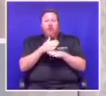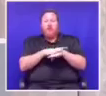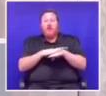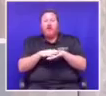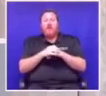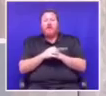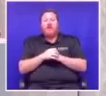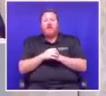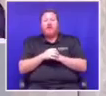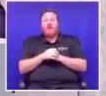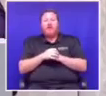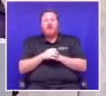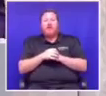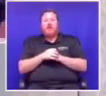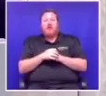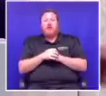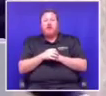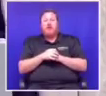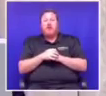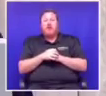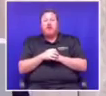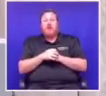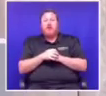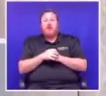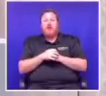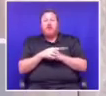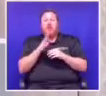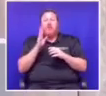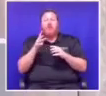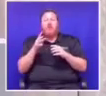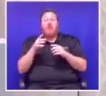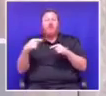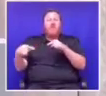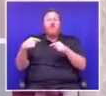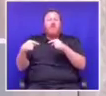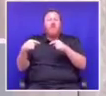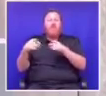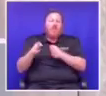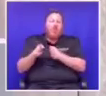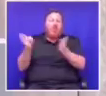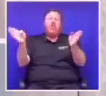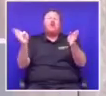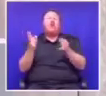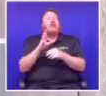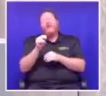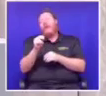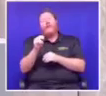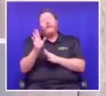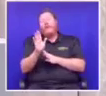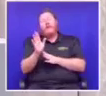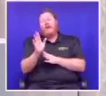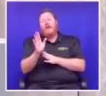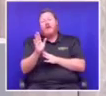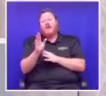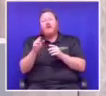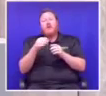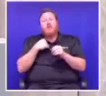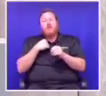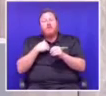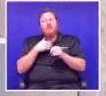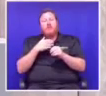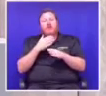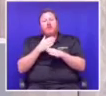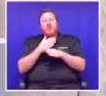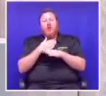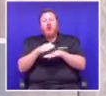we are going to differ to a point of even parting ways. I've often worked on the basis of what Nelson Mandela taught